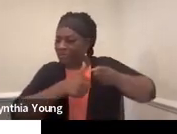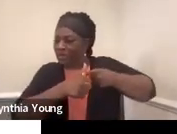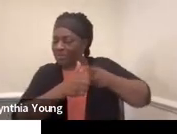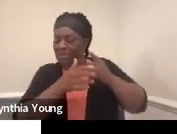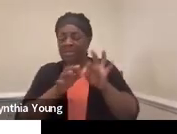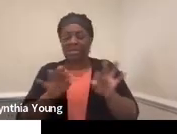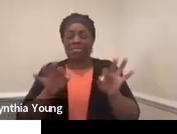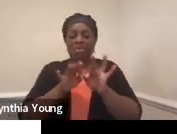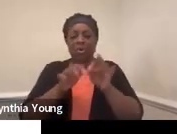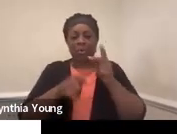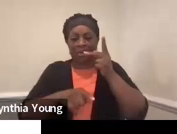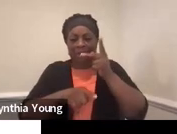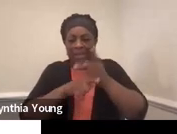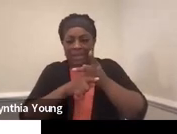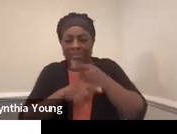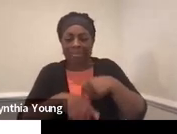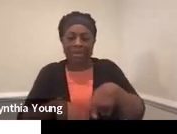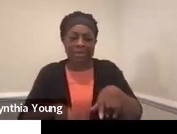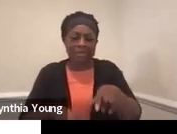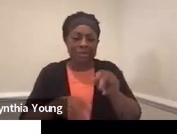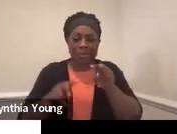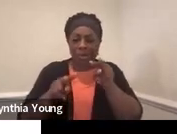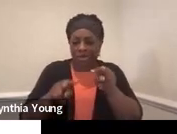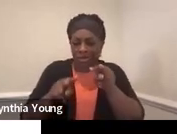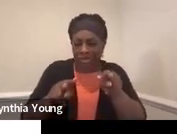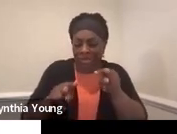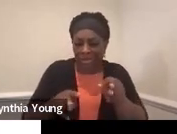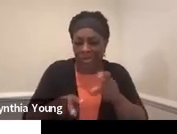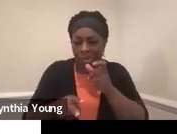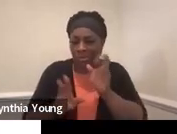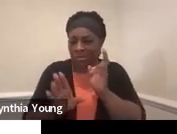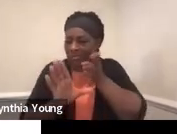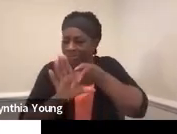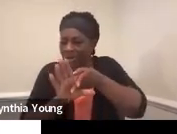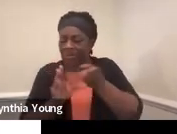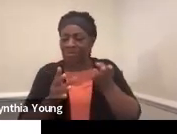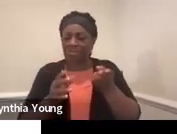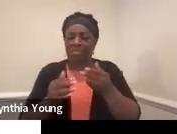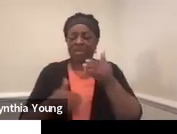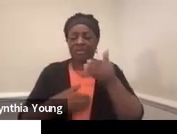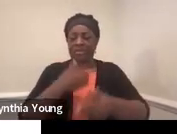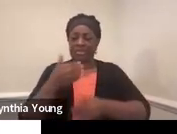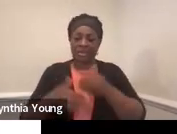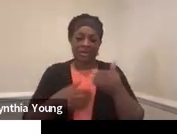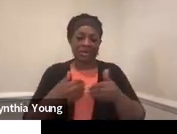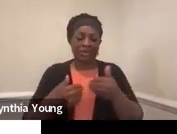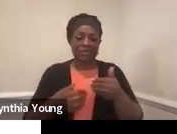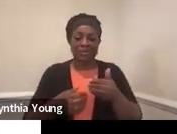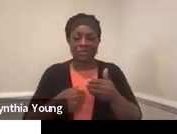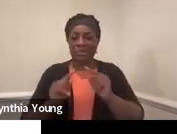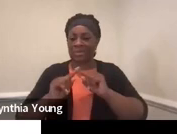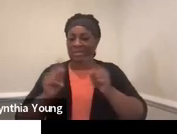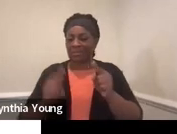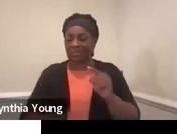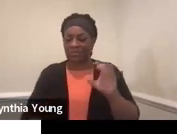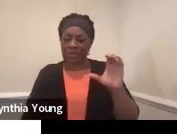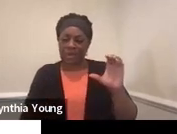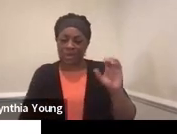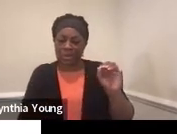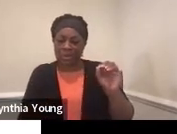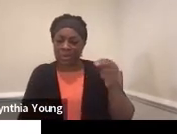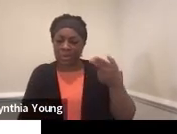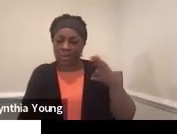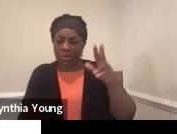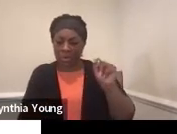also keep track of districts who attend because as you get into cohort, there are different requirements for training,